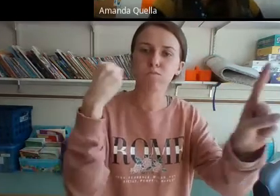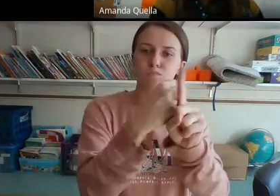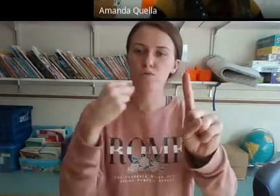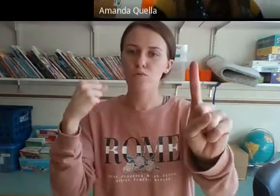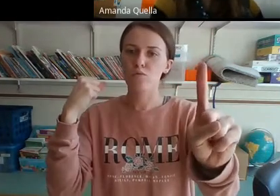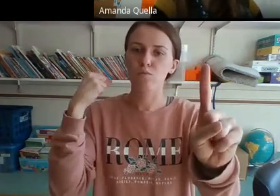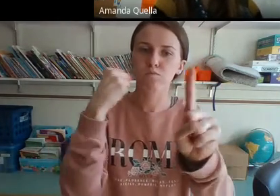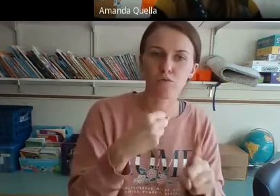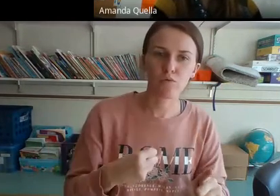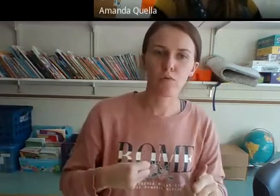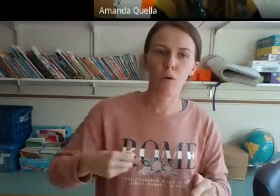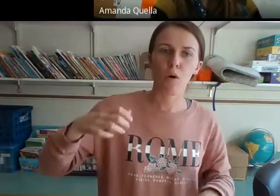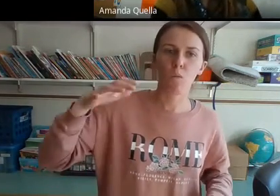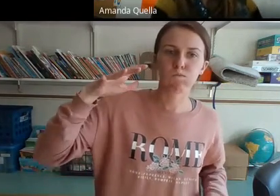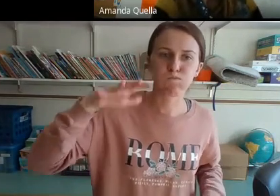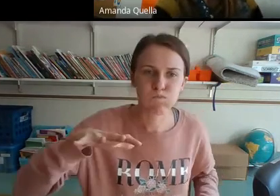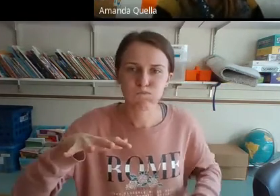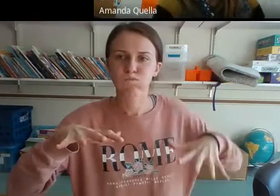boom. Here he comes.